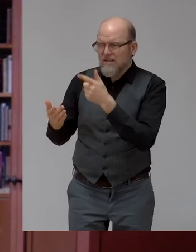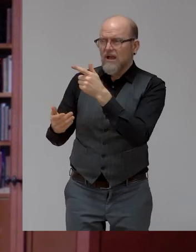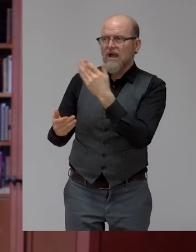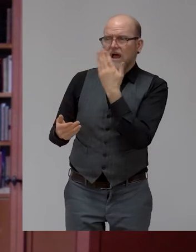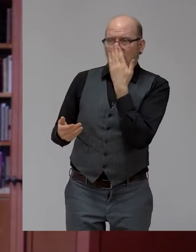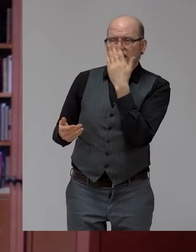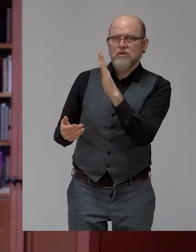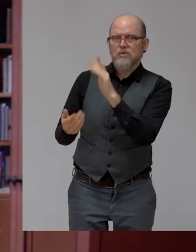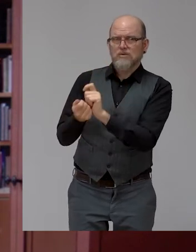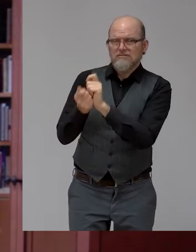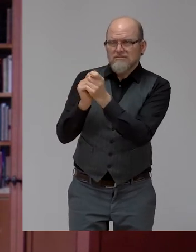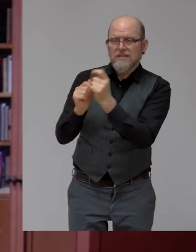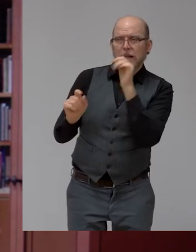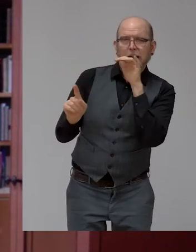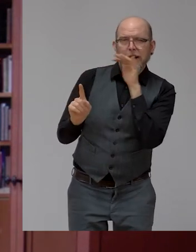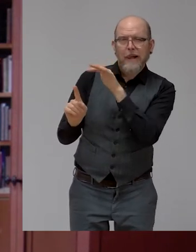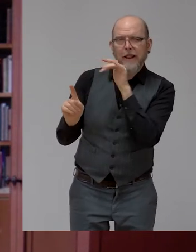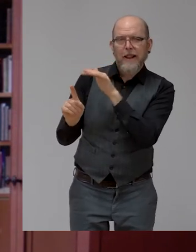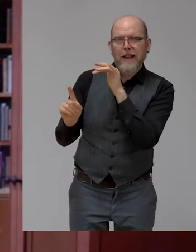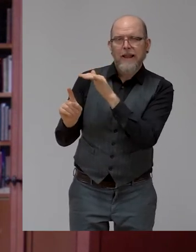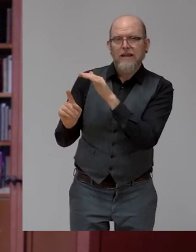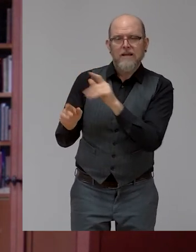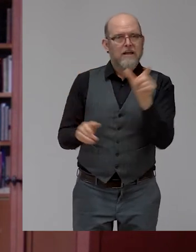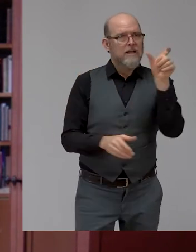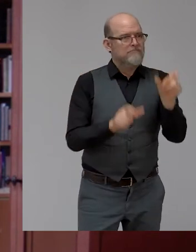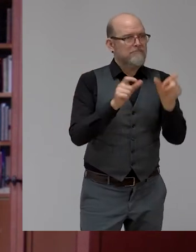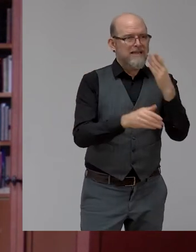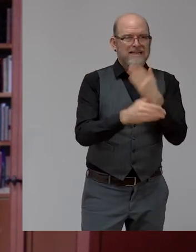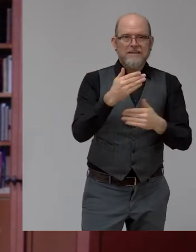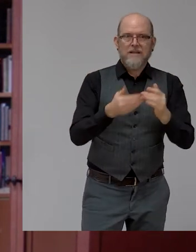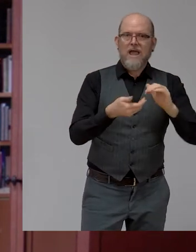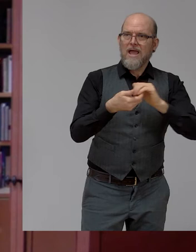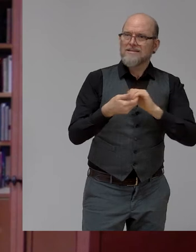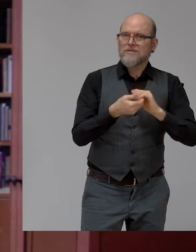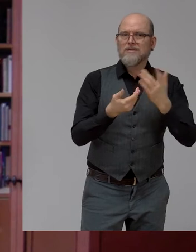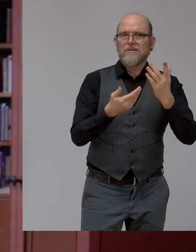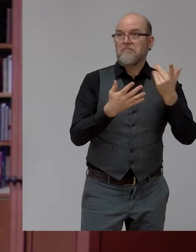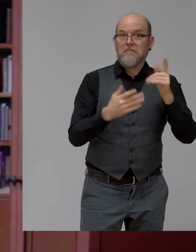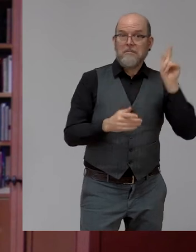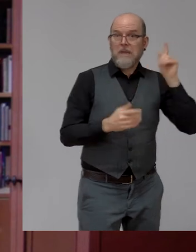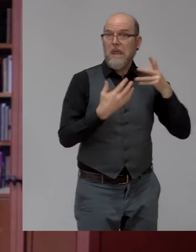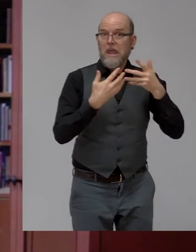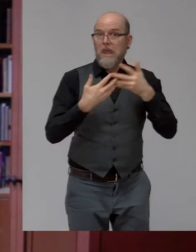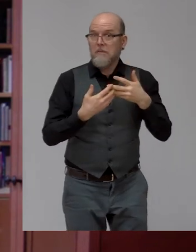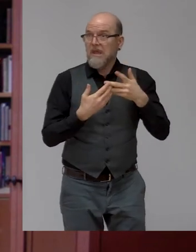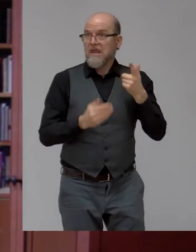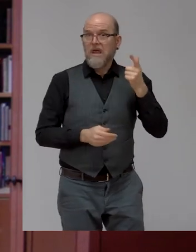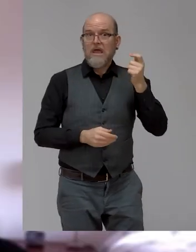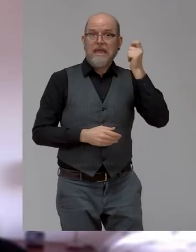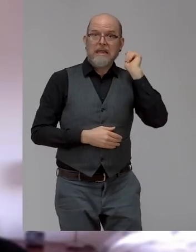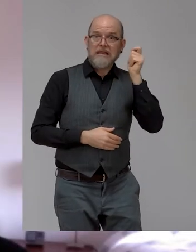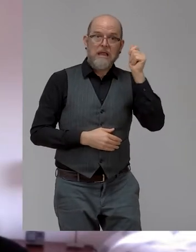do if you were running a big disability organization in America or Kenya or India? What would you do?